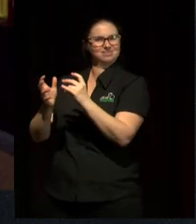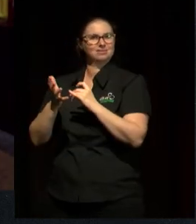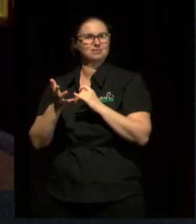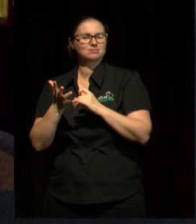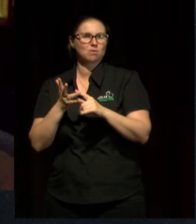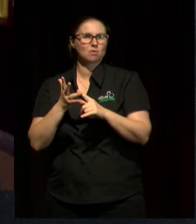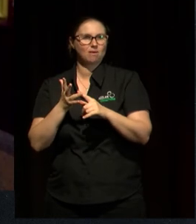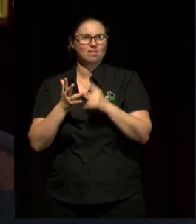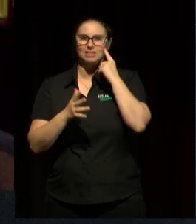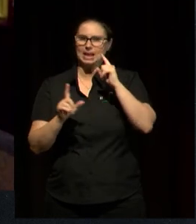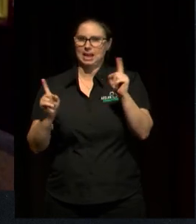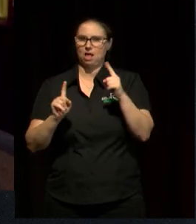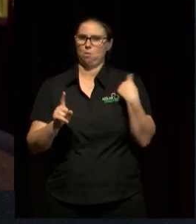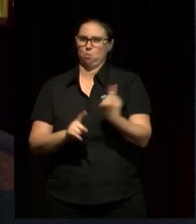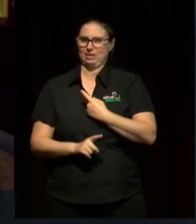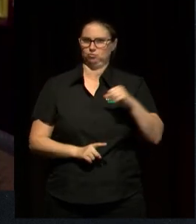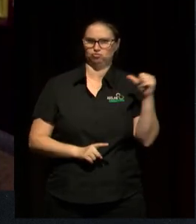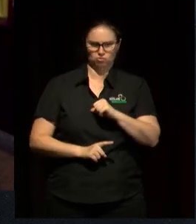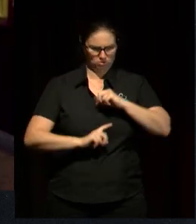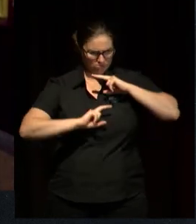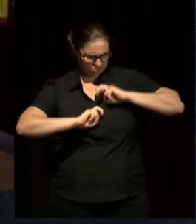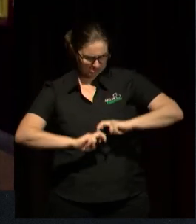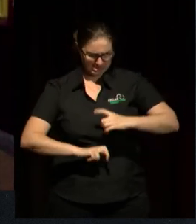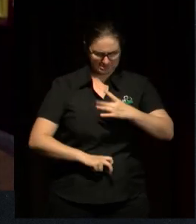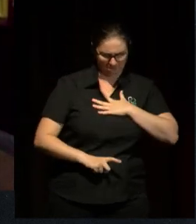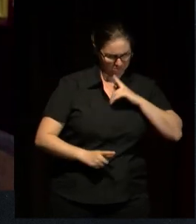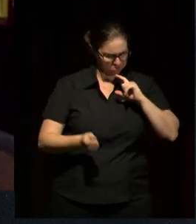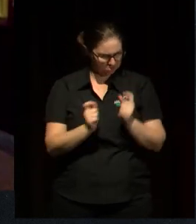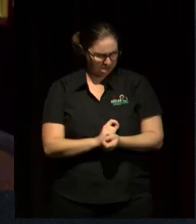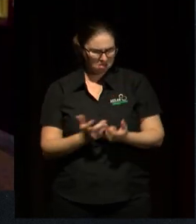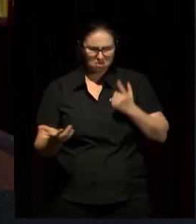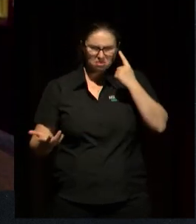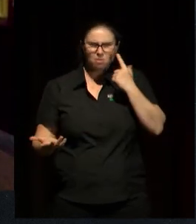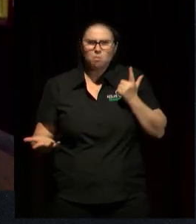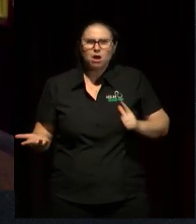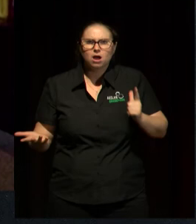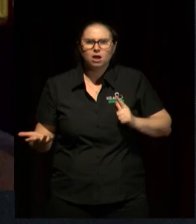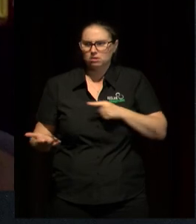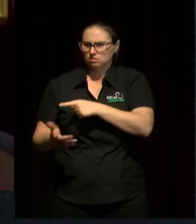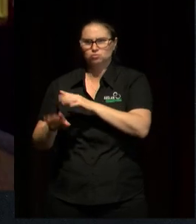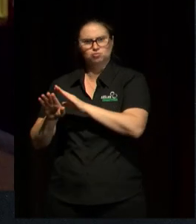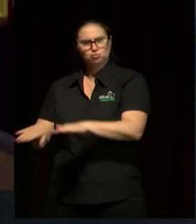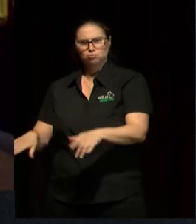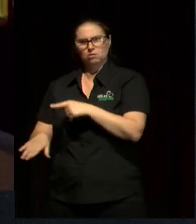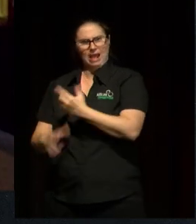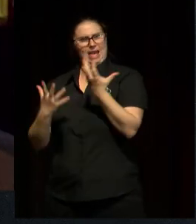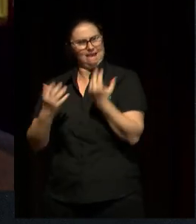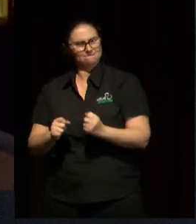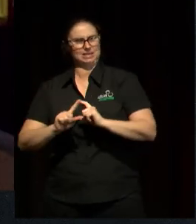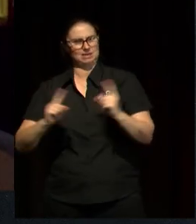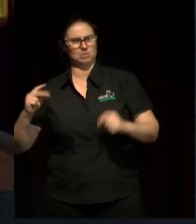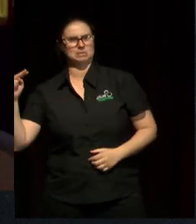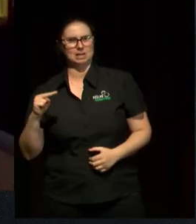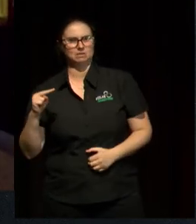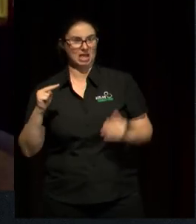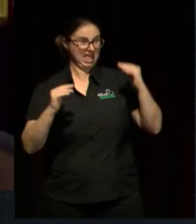we should be interrogating a lot more because why, you know, children have perspectives that adults don't have. And